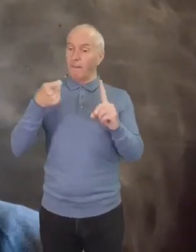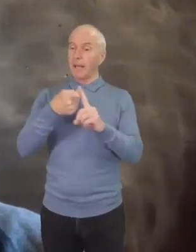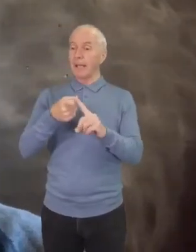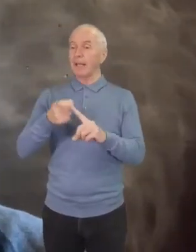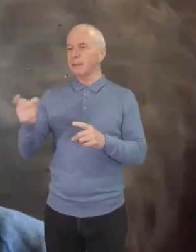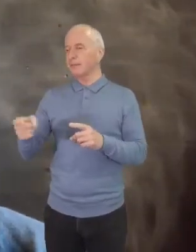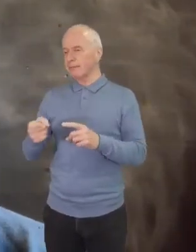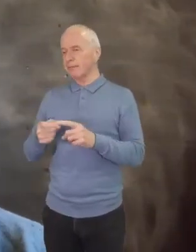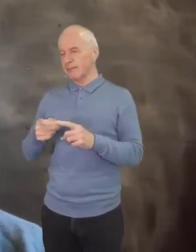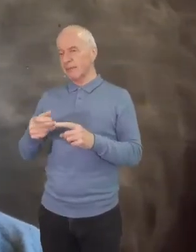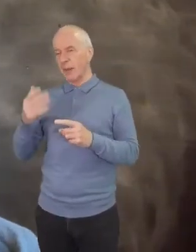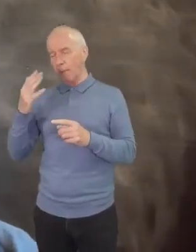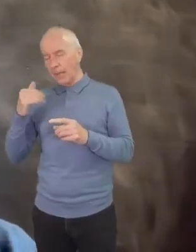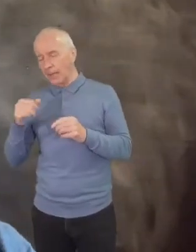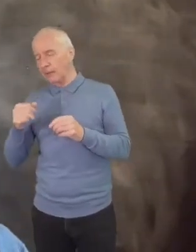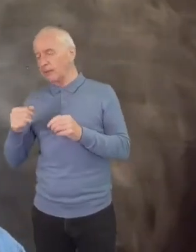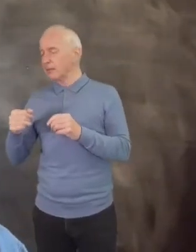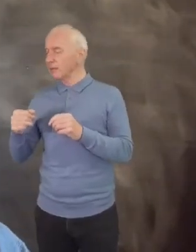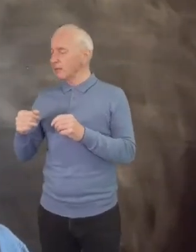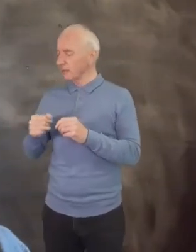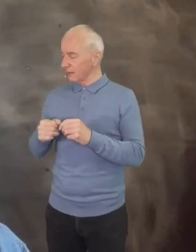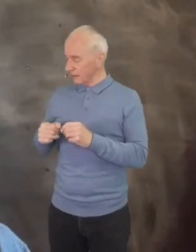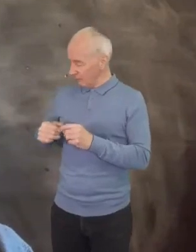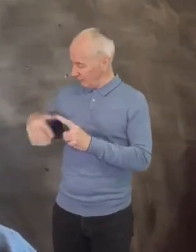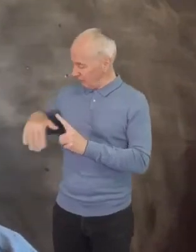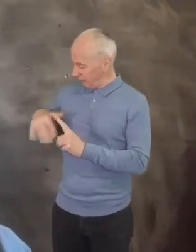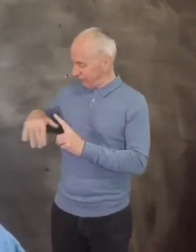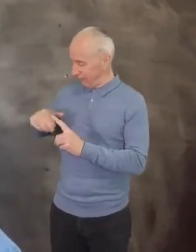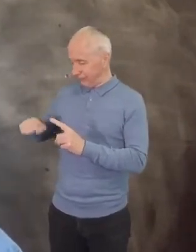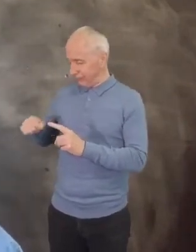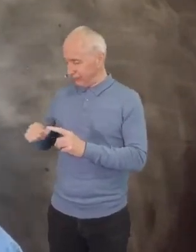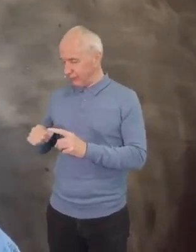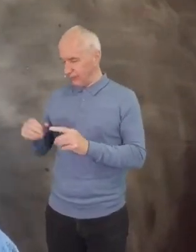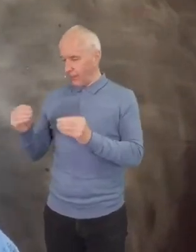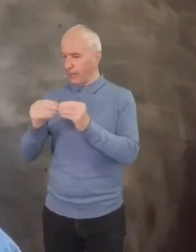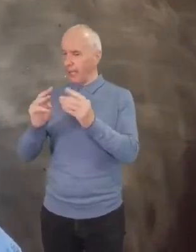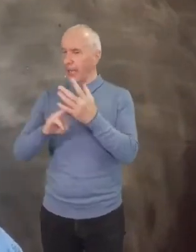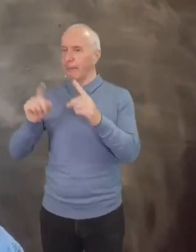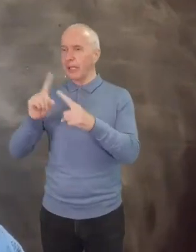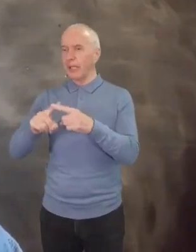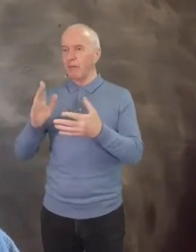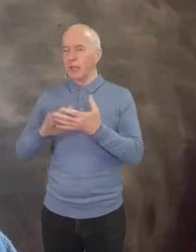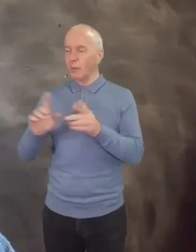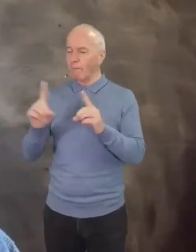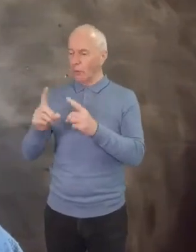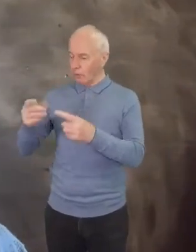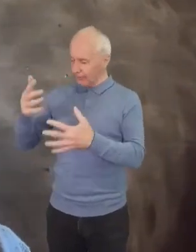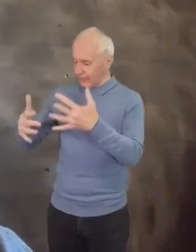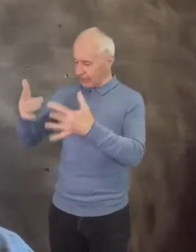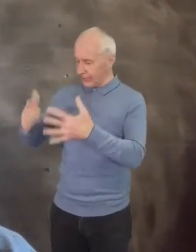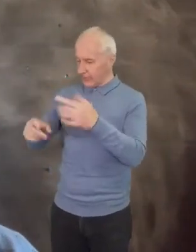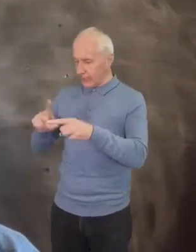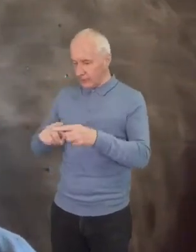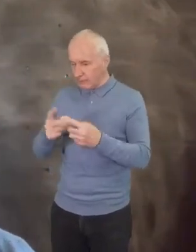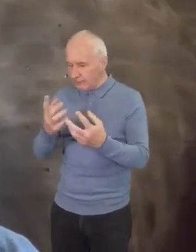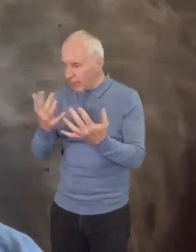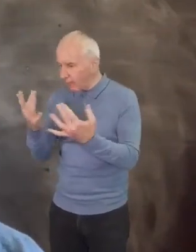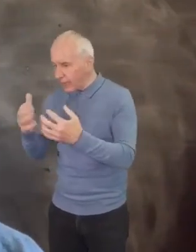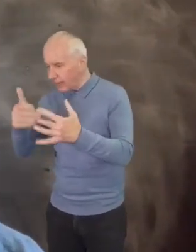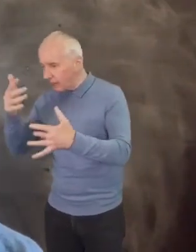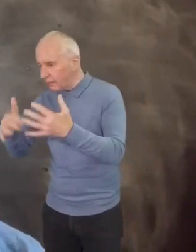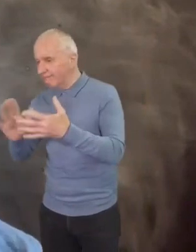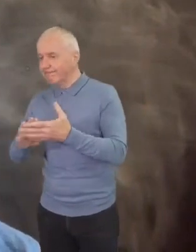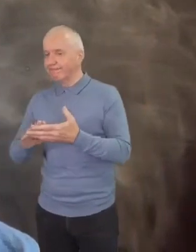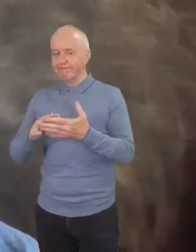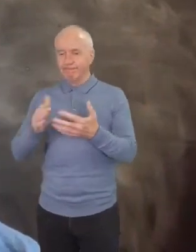was adopted a while back as a helpful category for statistics and such like. However, as the discourse developed,